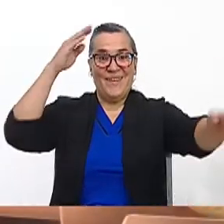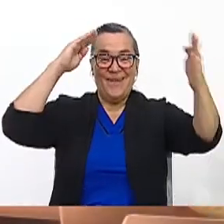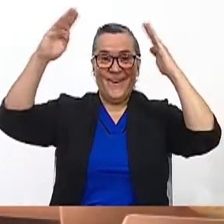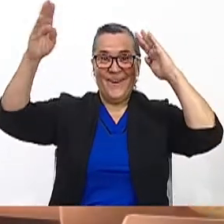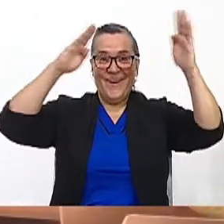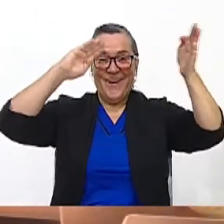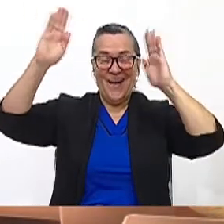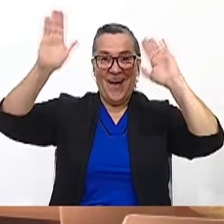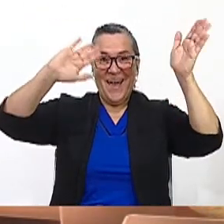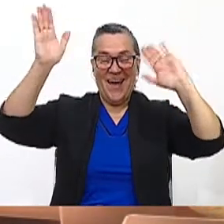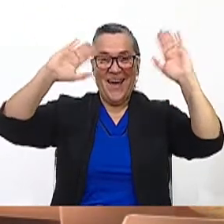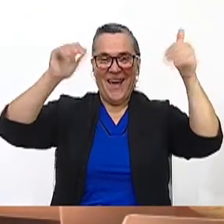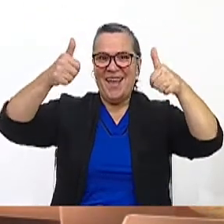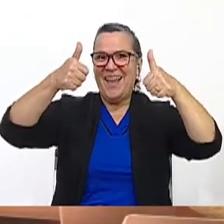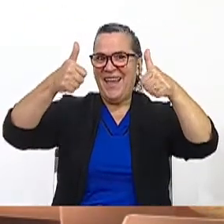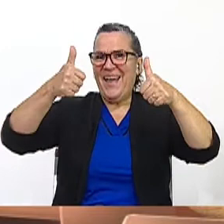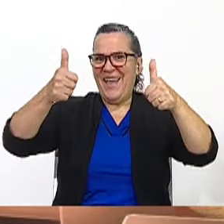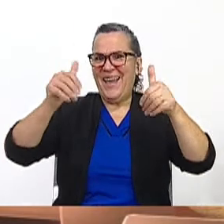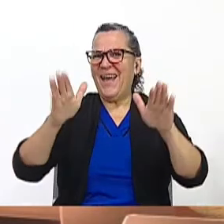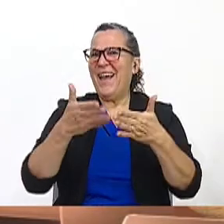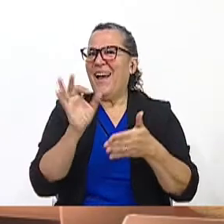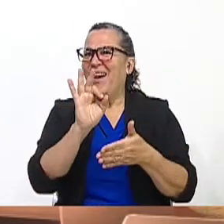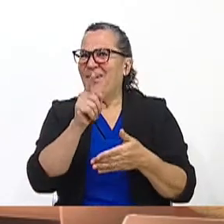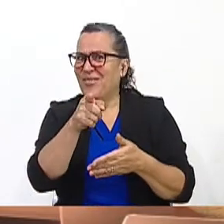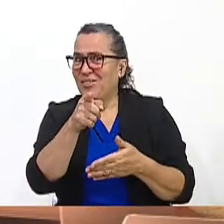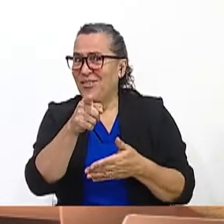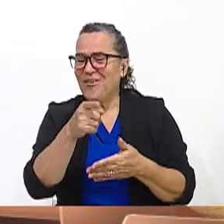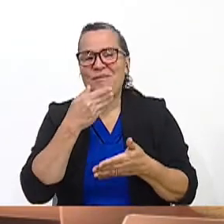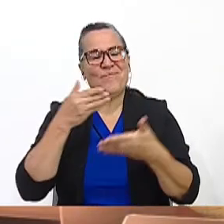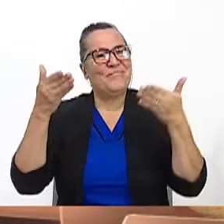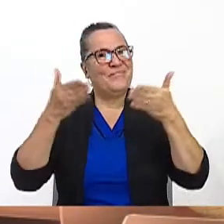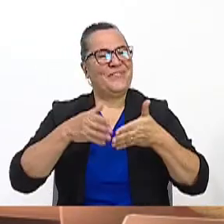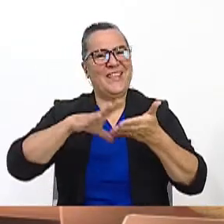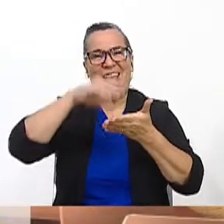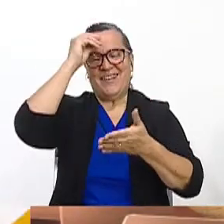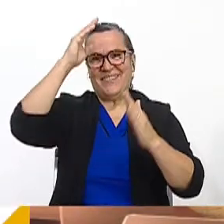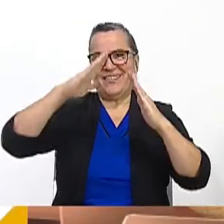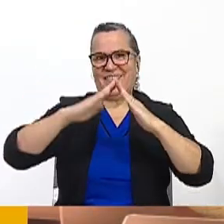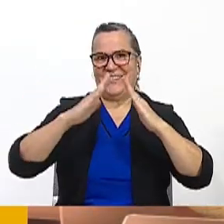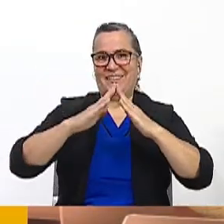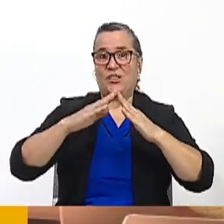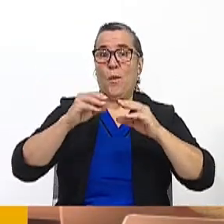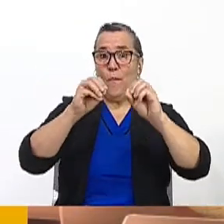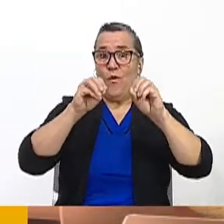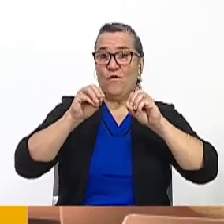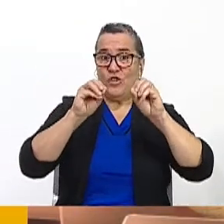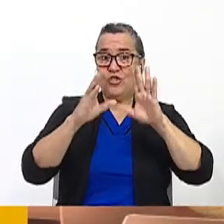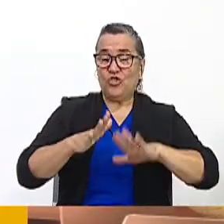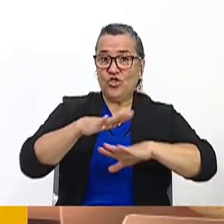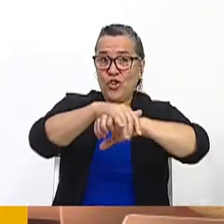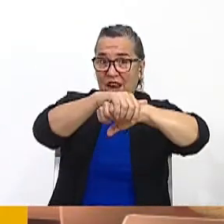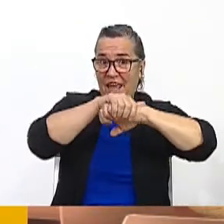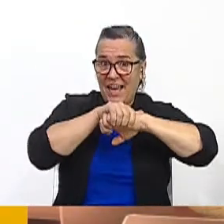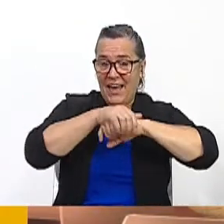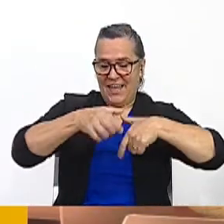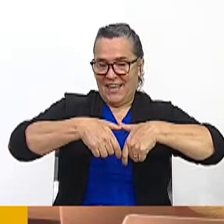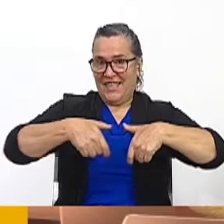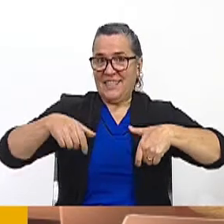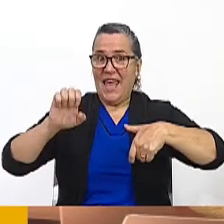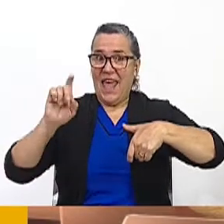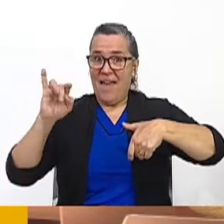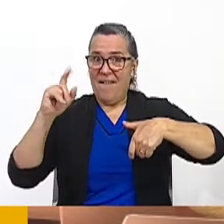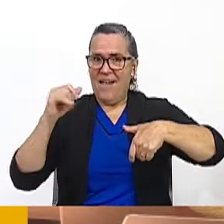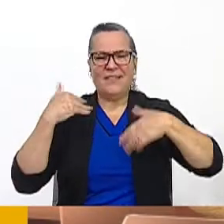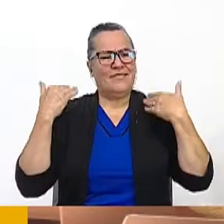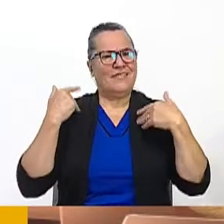Hey, hello, how are you doing? Welcome to Plenden Casa. I'm teacher Evelyn and I'm very happy to be here again with